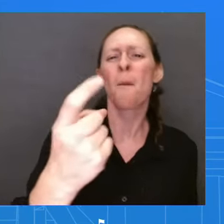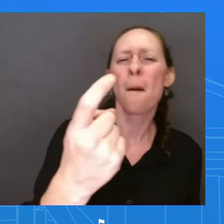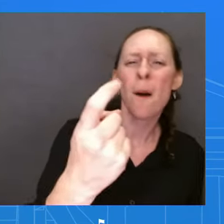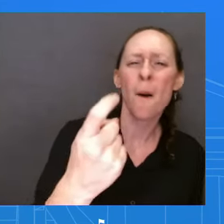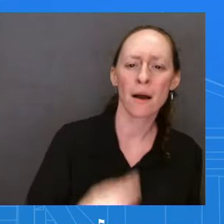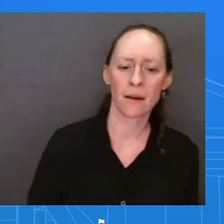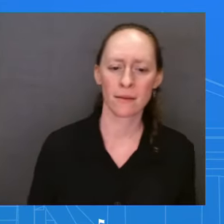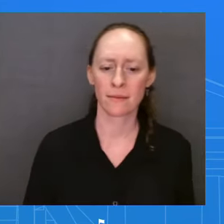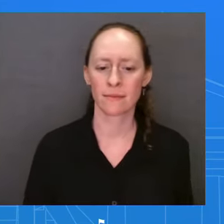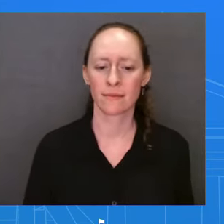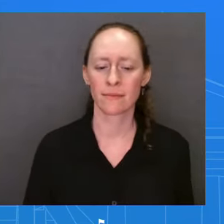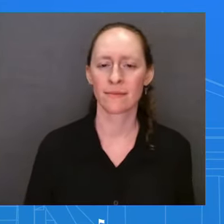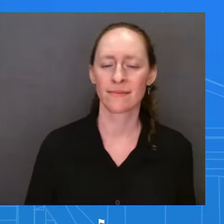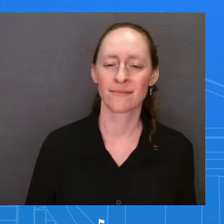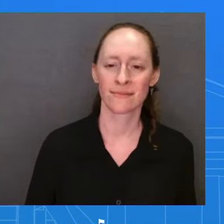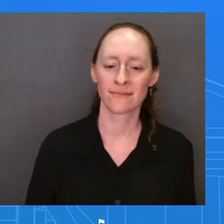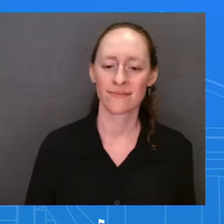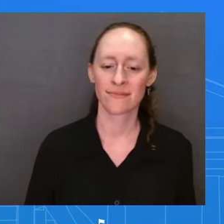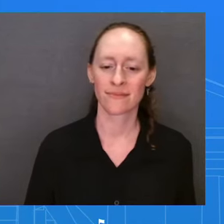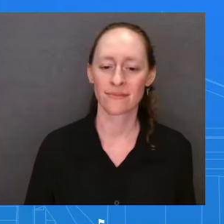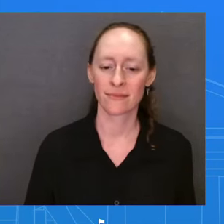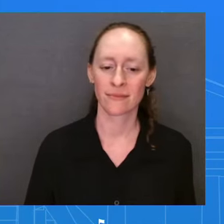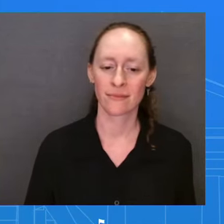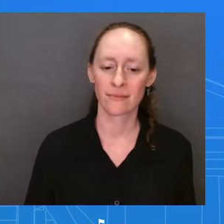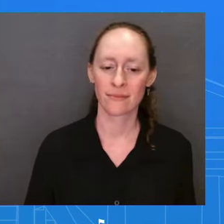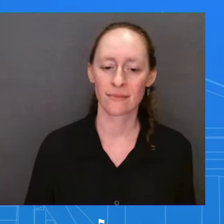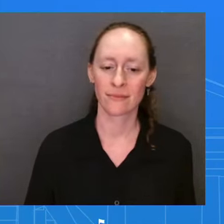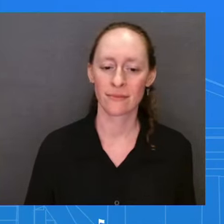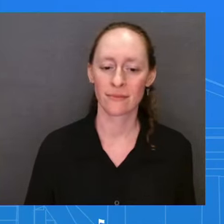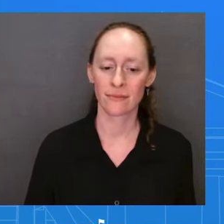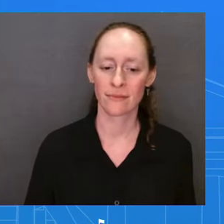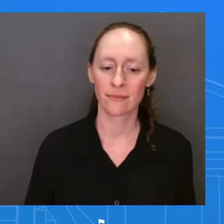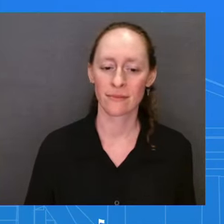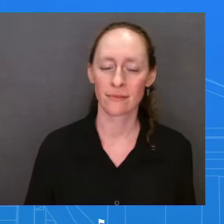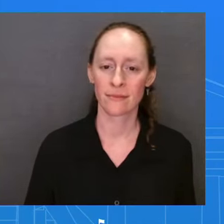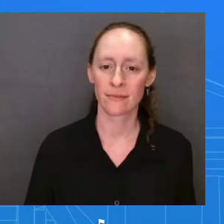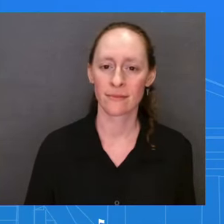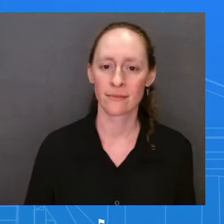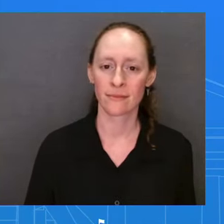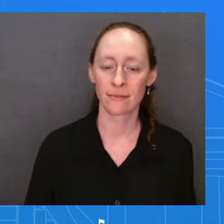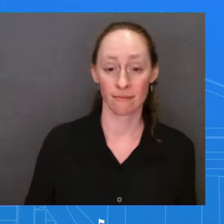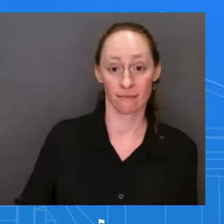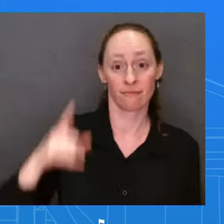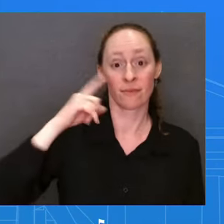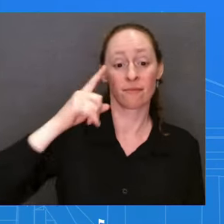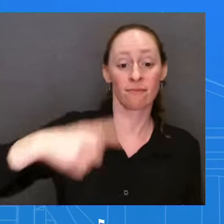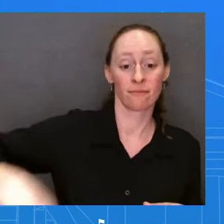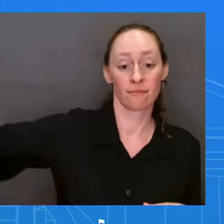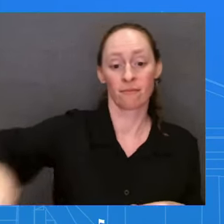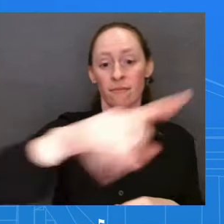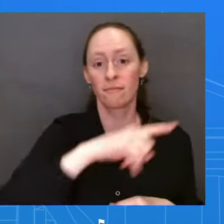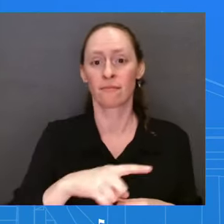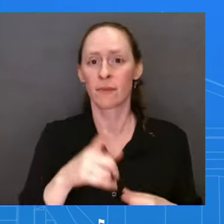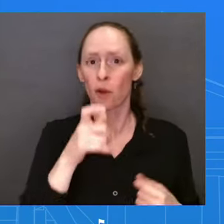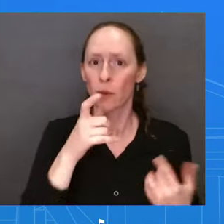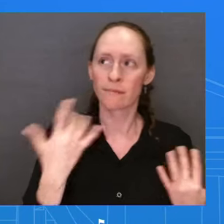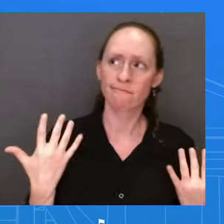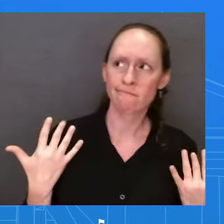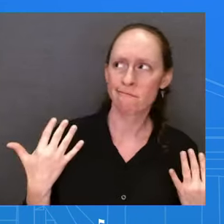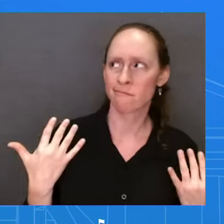to those Americans who have those student loans that are waiting for the forgiveness or have enjoyed the forgiveness, or to those that are